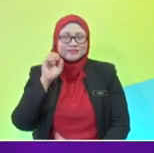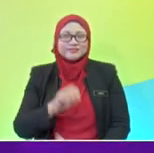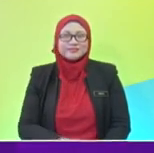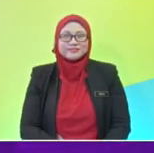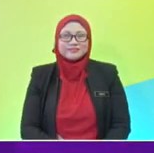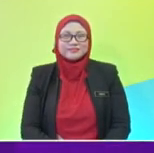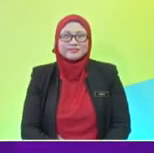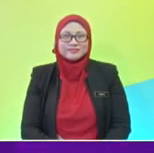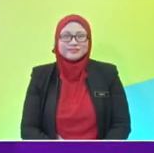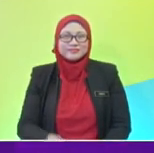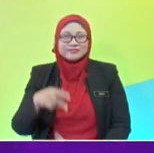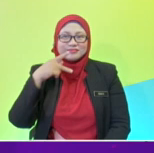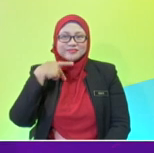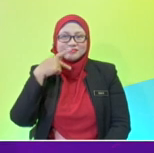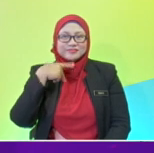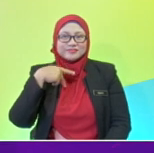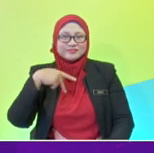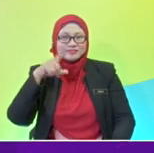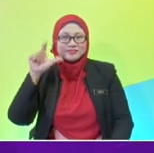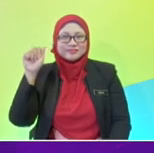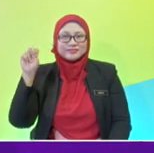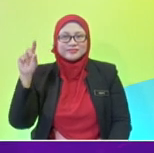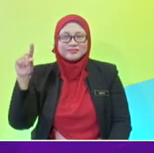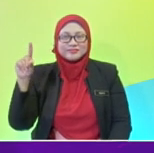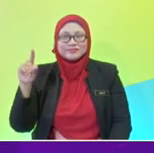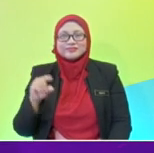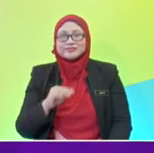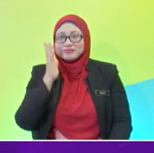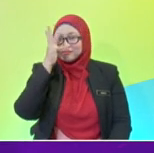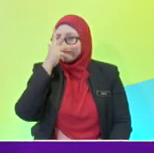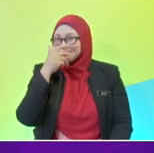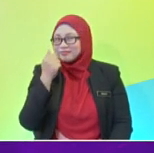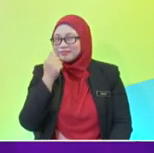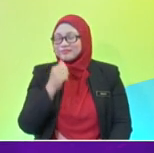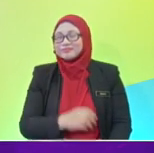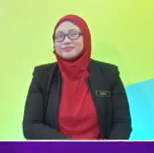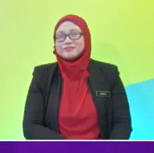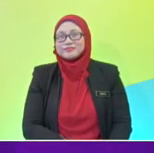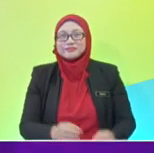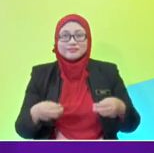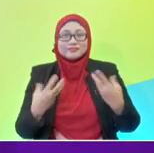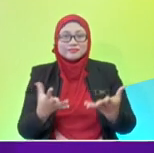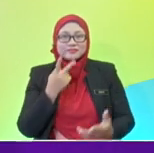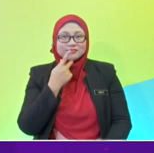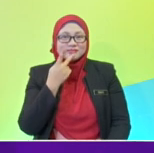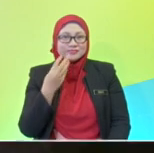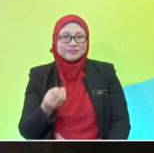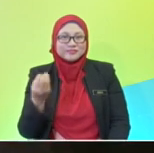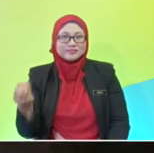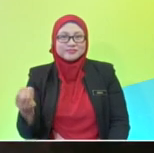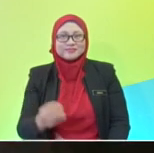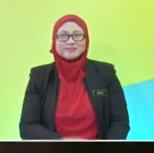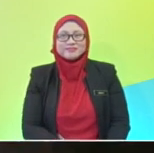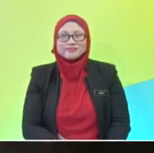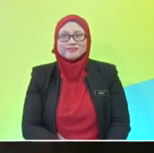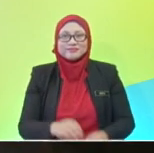Hmm. Pinkland is my dream planet. It is the prettiest planet. It has many pink objects. Well done. Can you show us